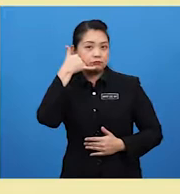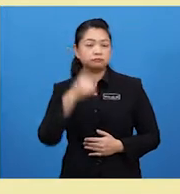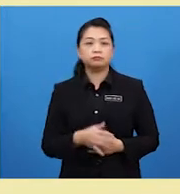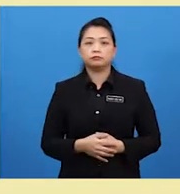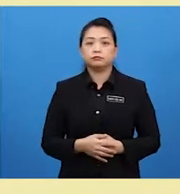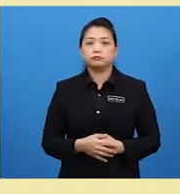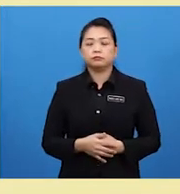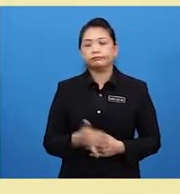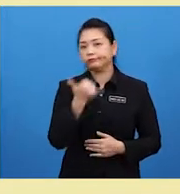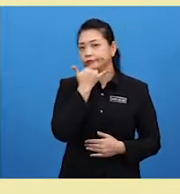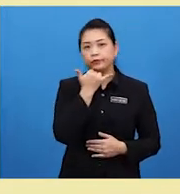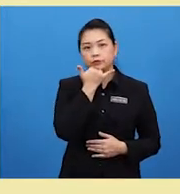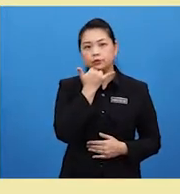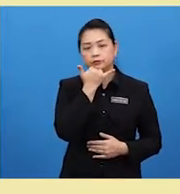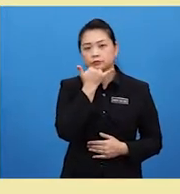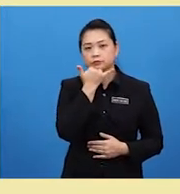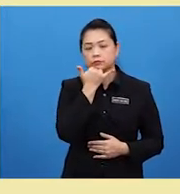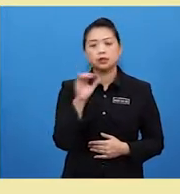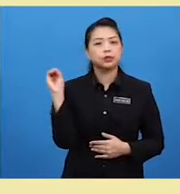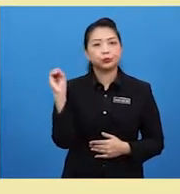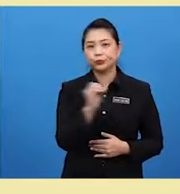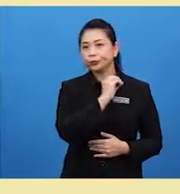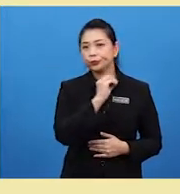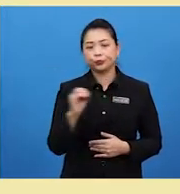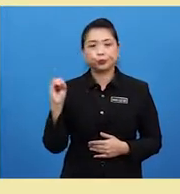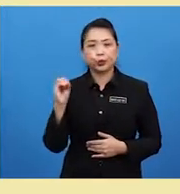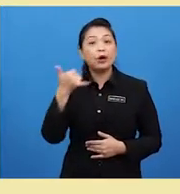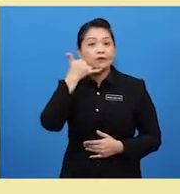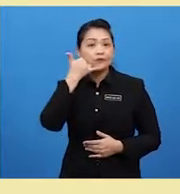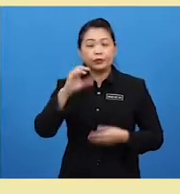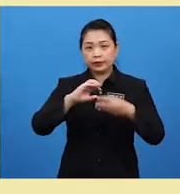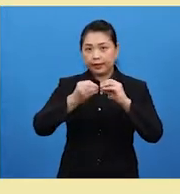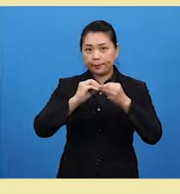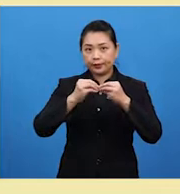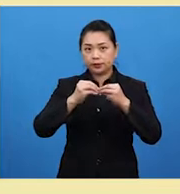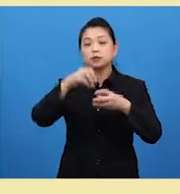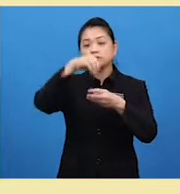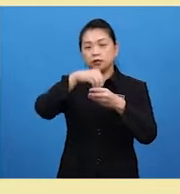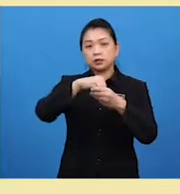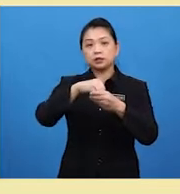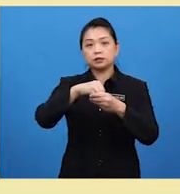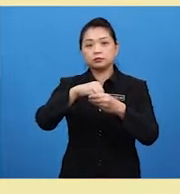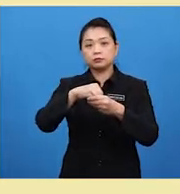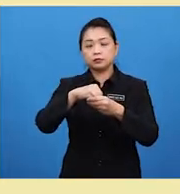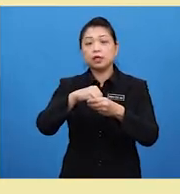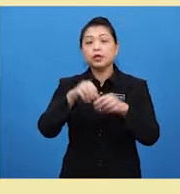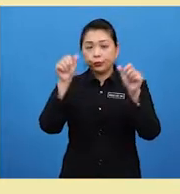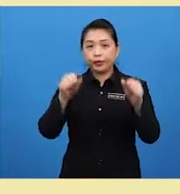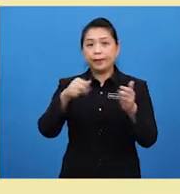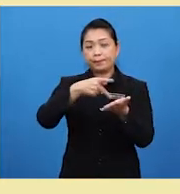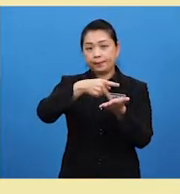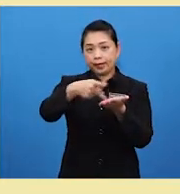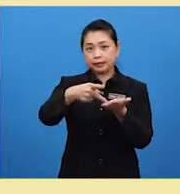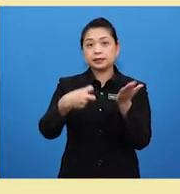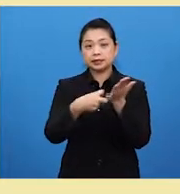False. There's no phone number included in the advert. You can buy the